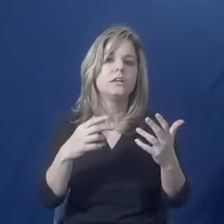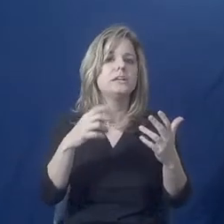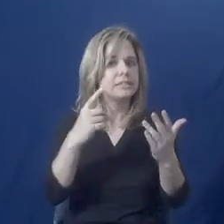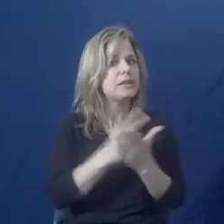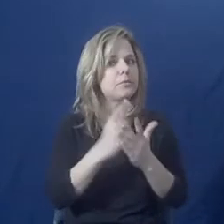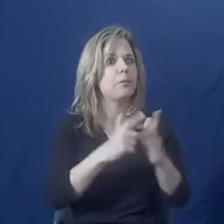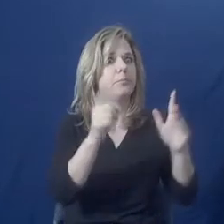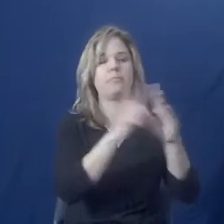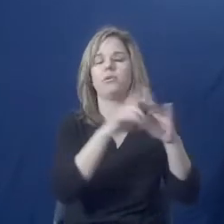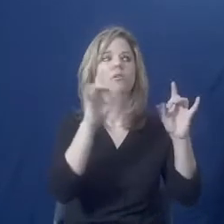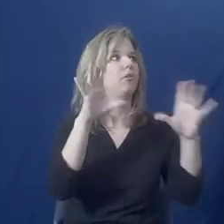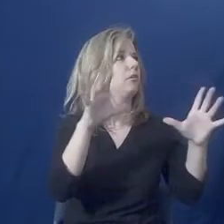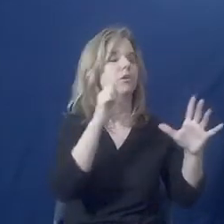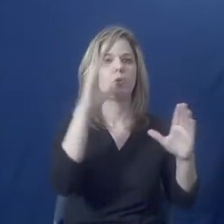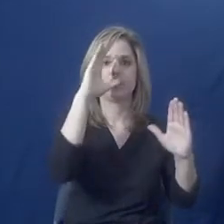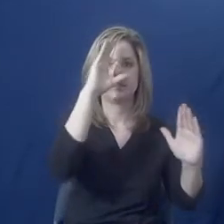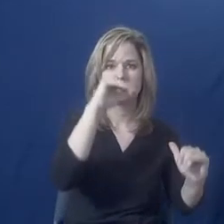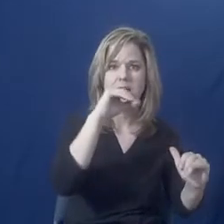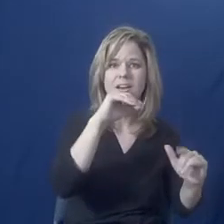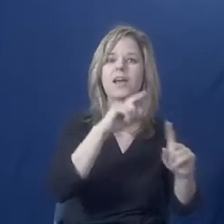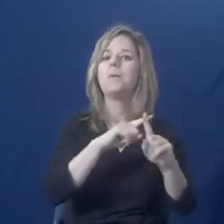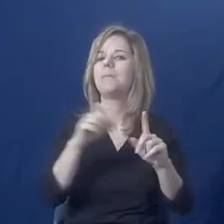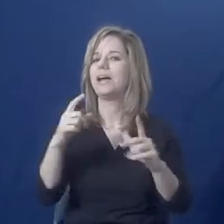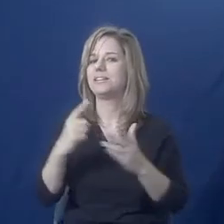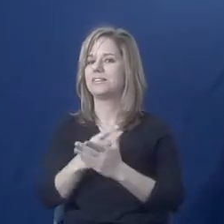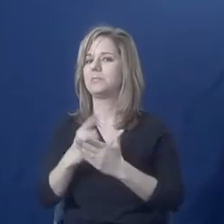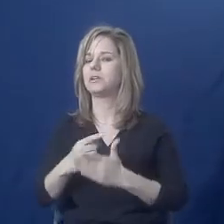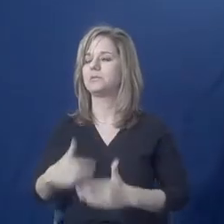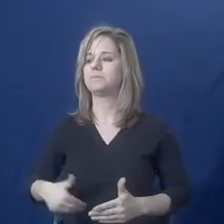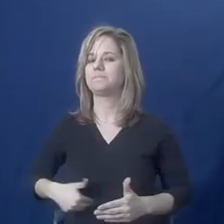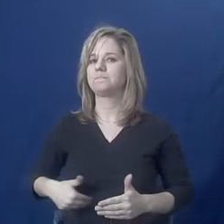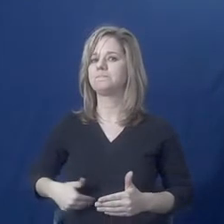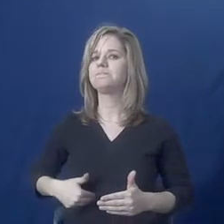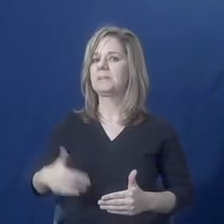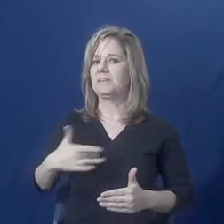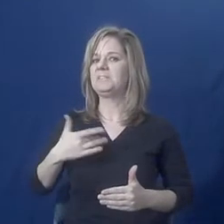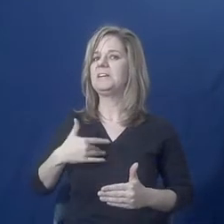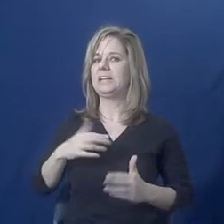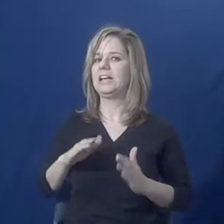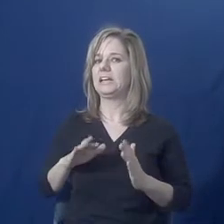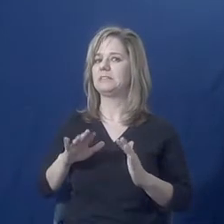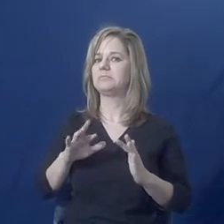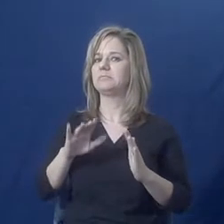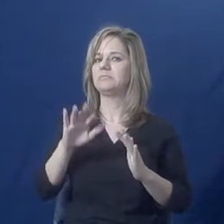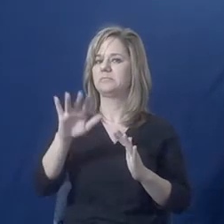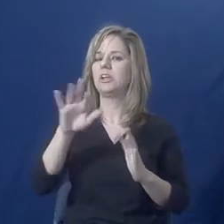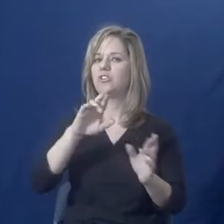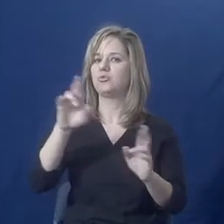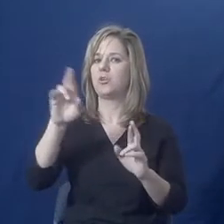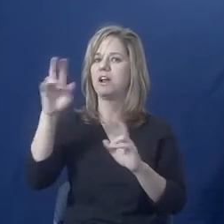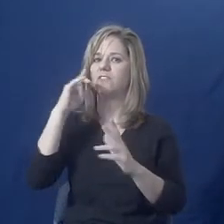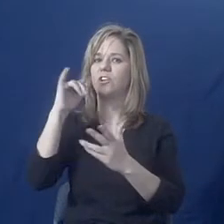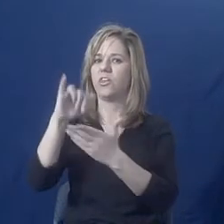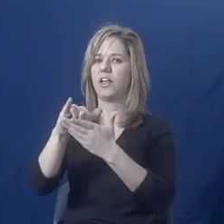can see it starting to cycle up. And so do you have warning signs?